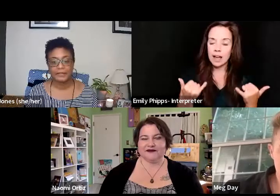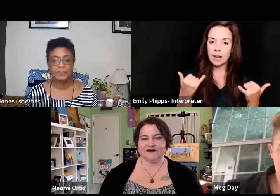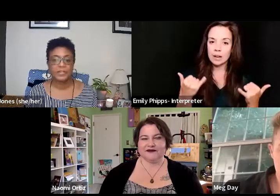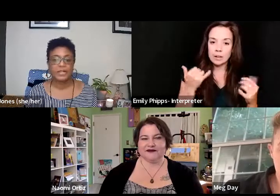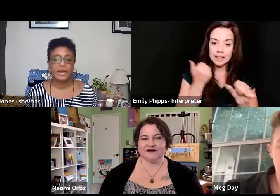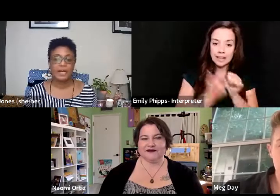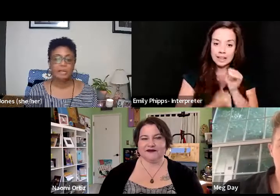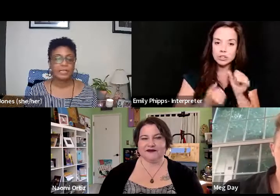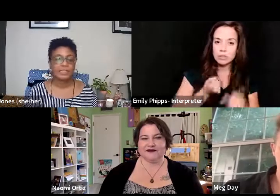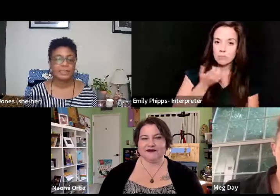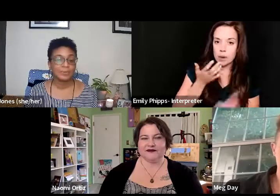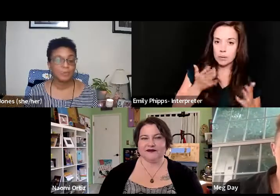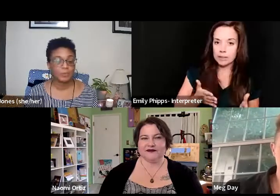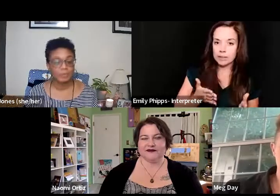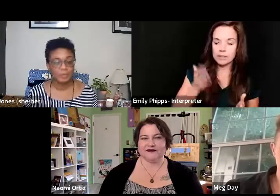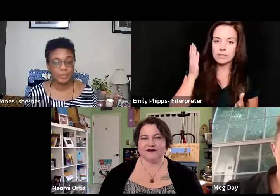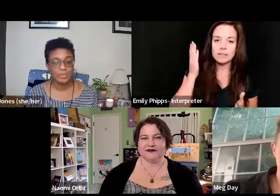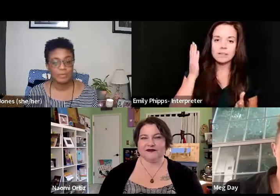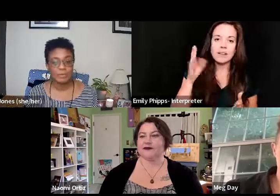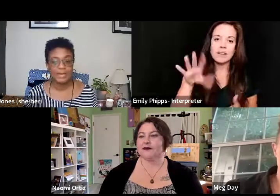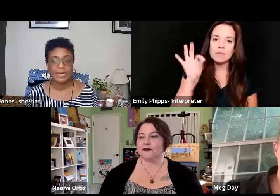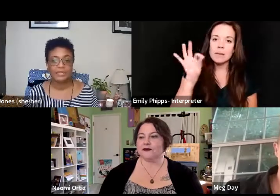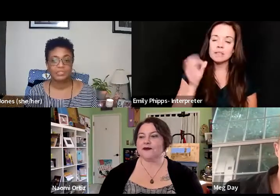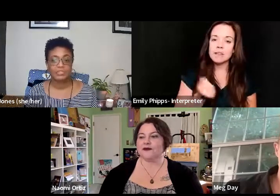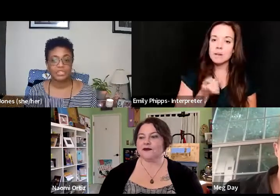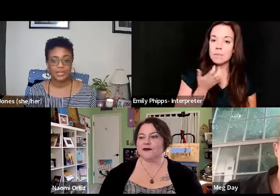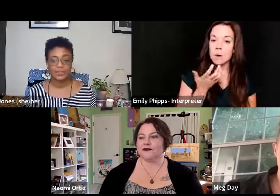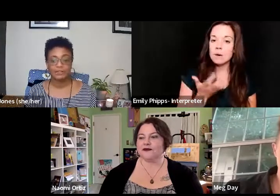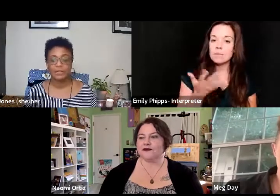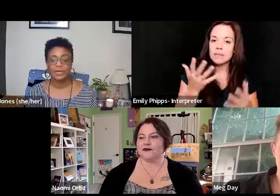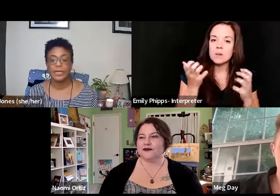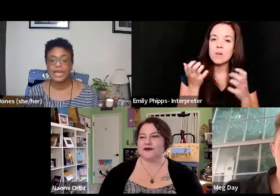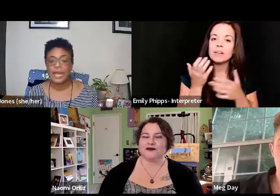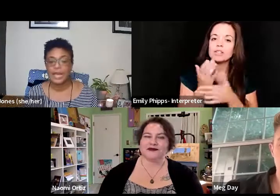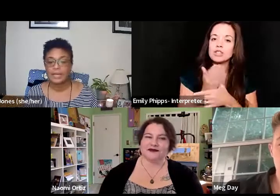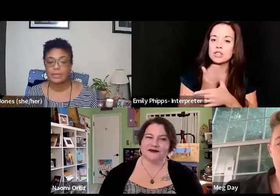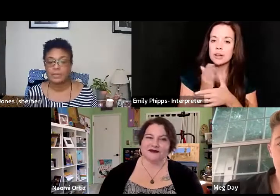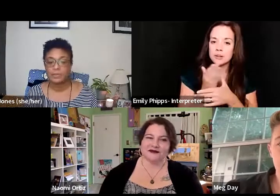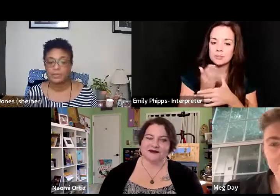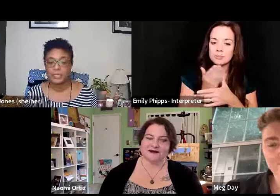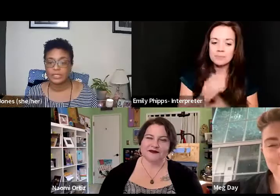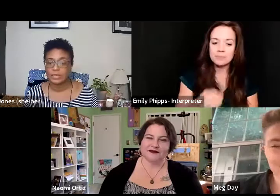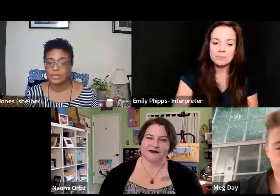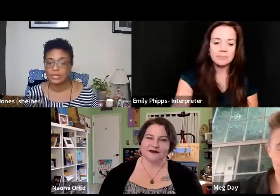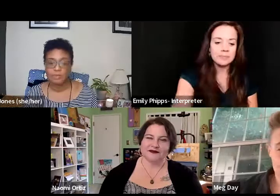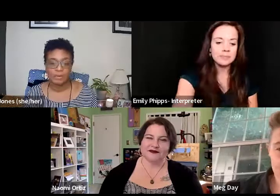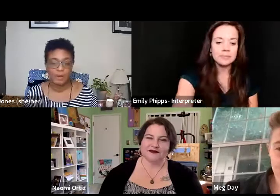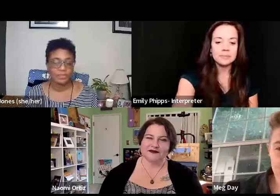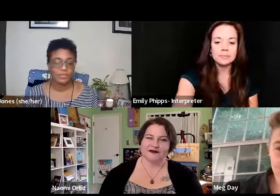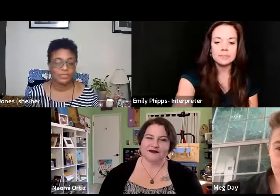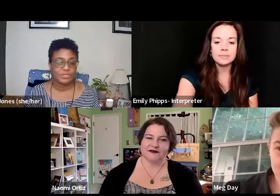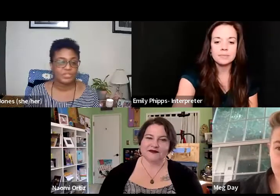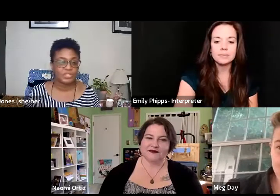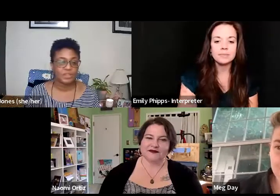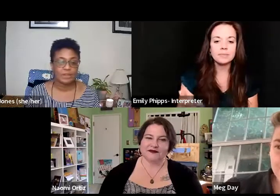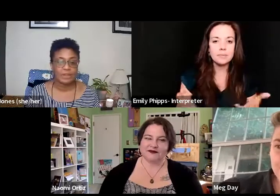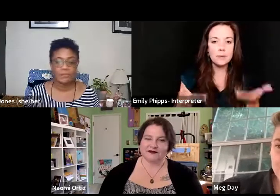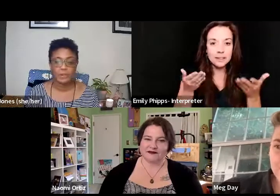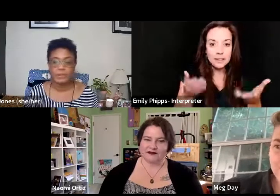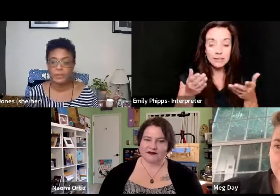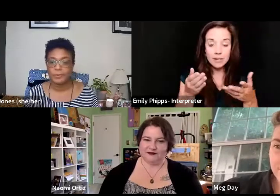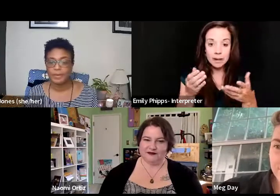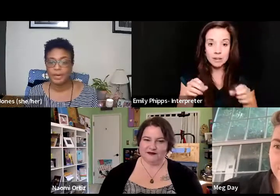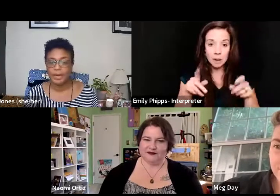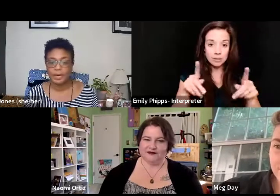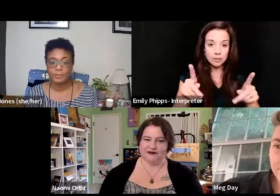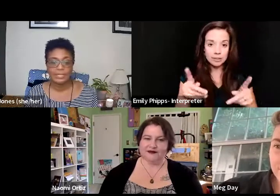have selected a poem that they would like to share. And we're going to give them an opportunity to share that